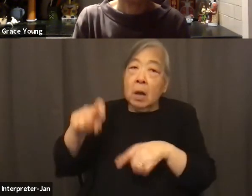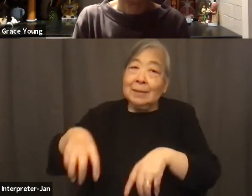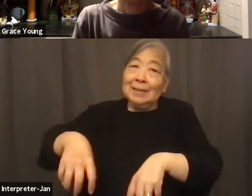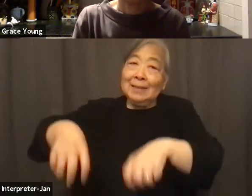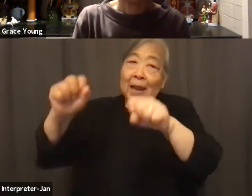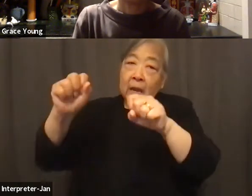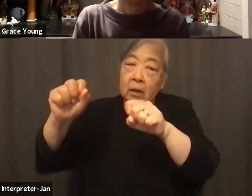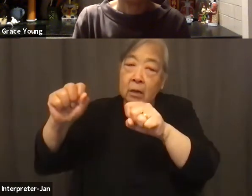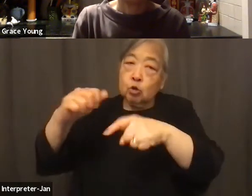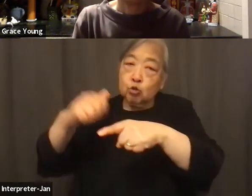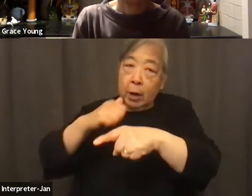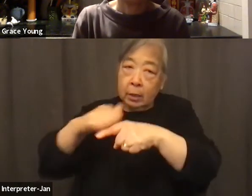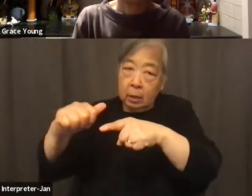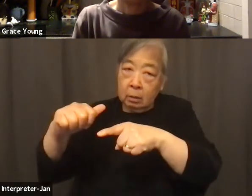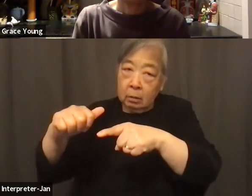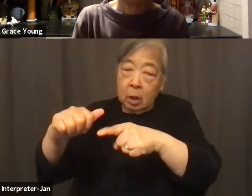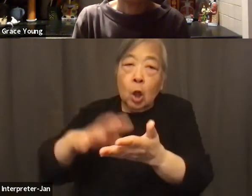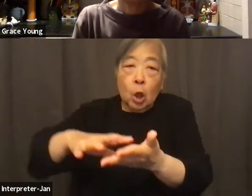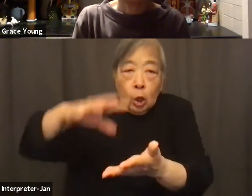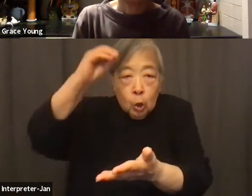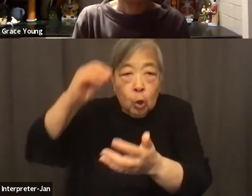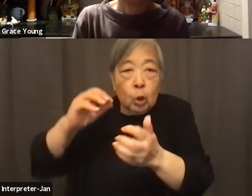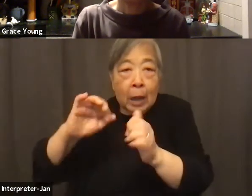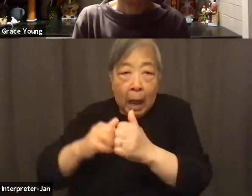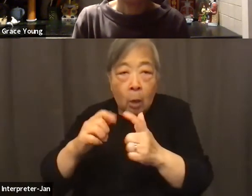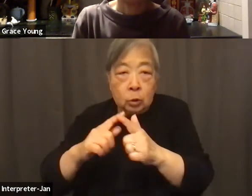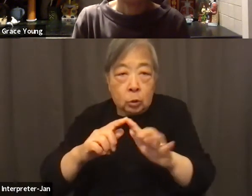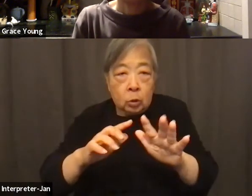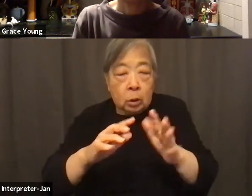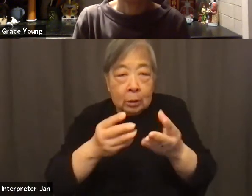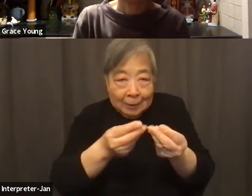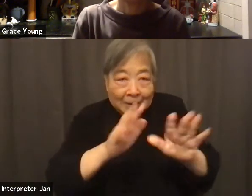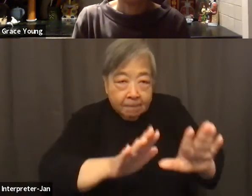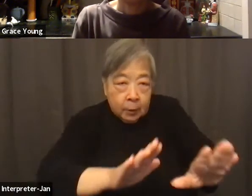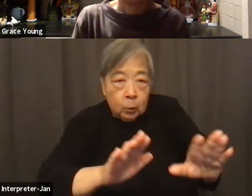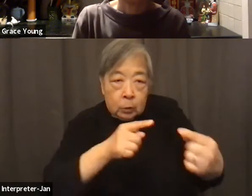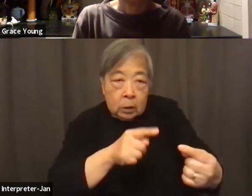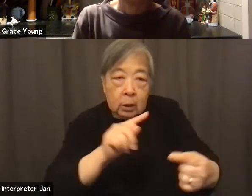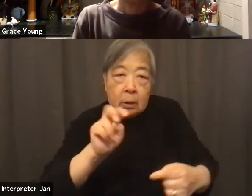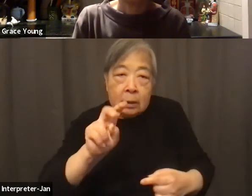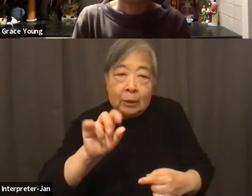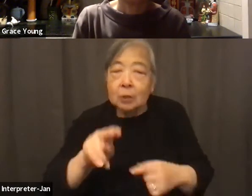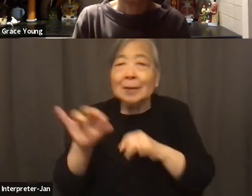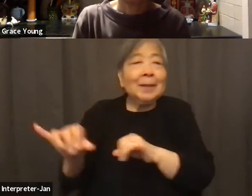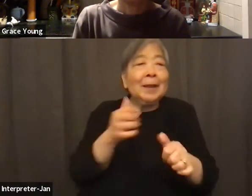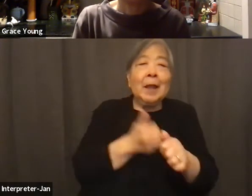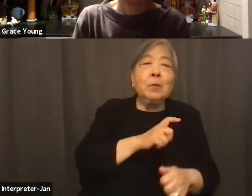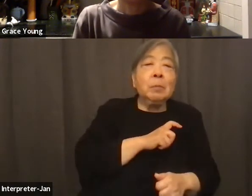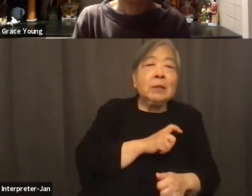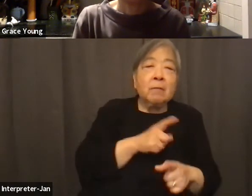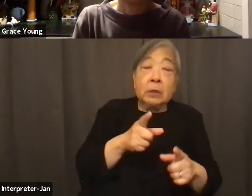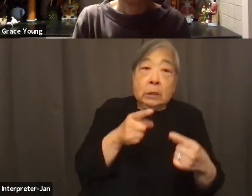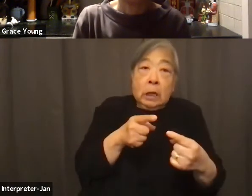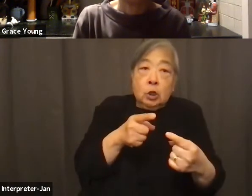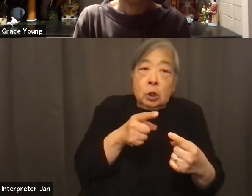training. Learn how to defuse the tension, like every police officer had to do. You need to detract the air,